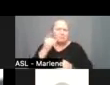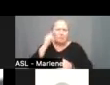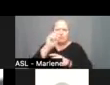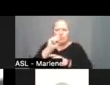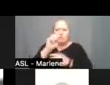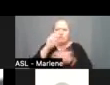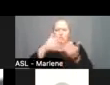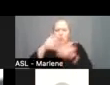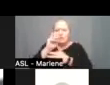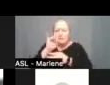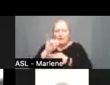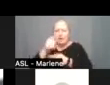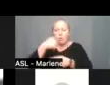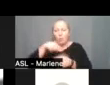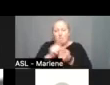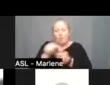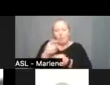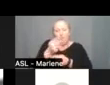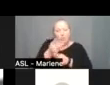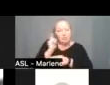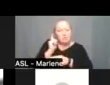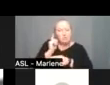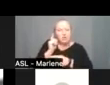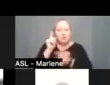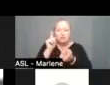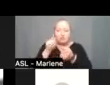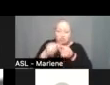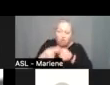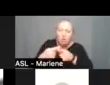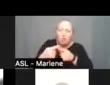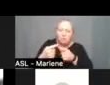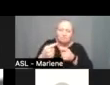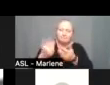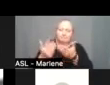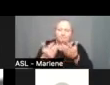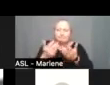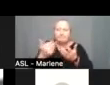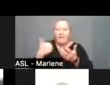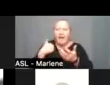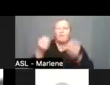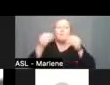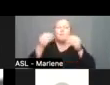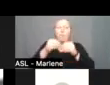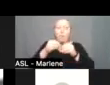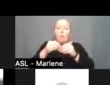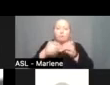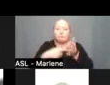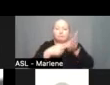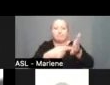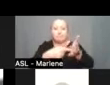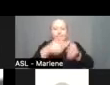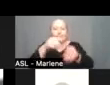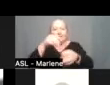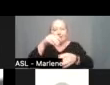meet with him a couple weeks ago um to start having a more um more of a presence in social media